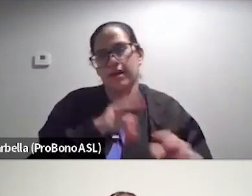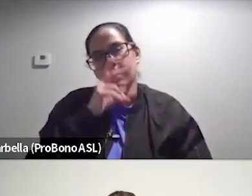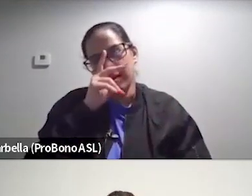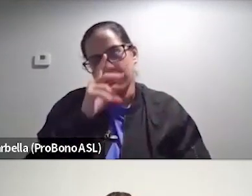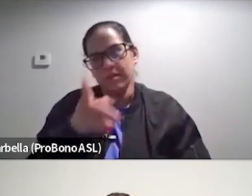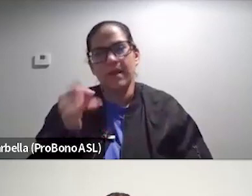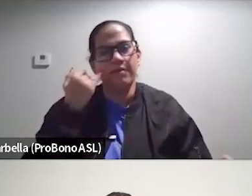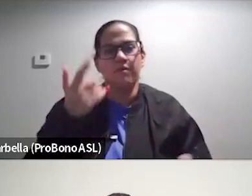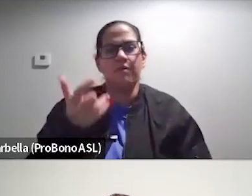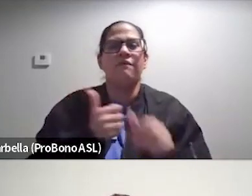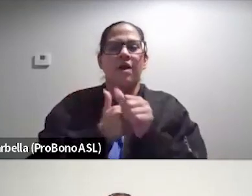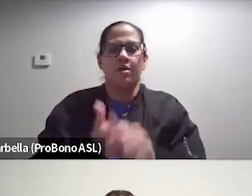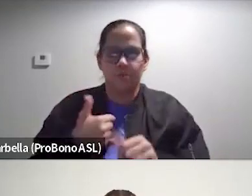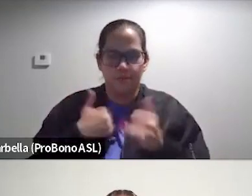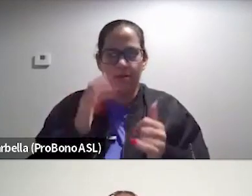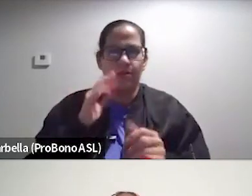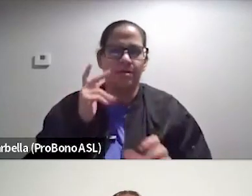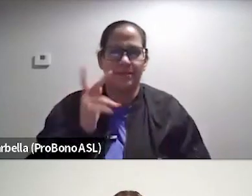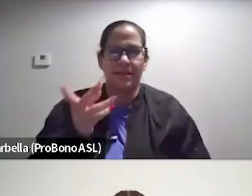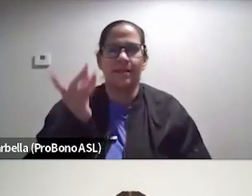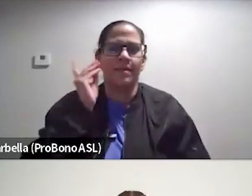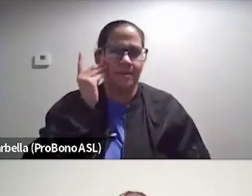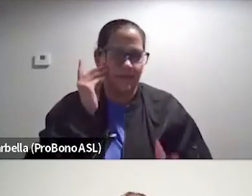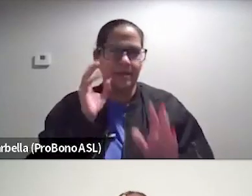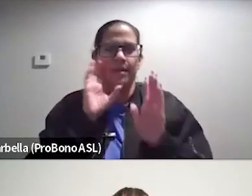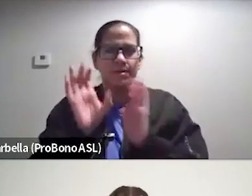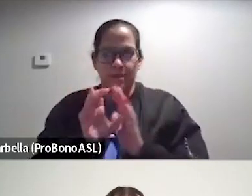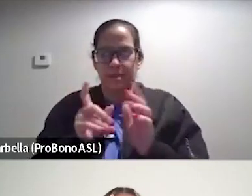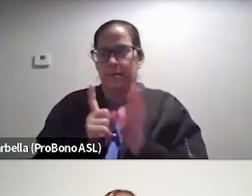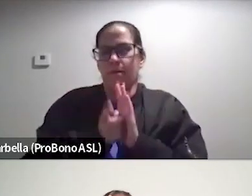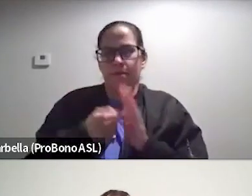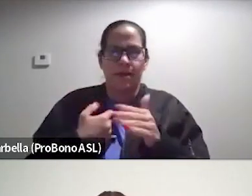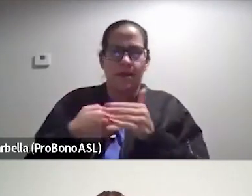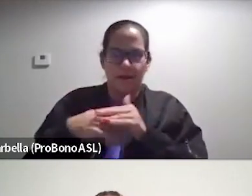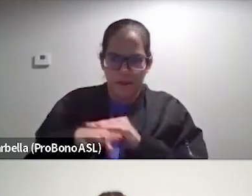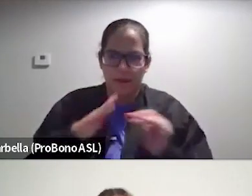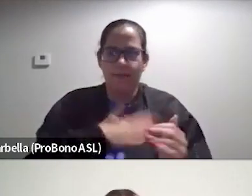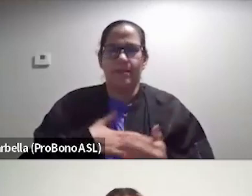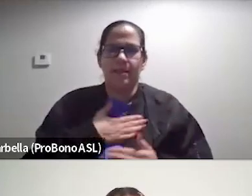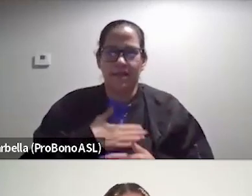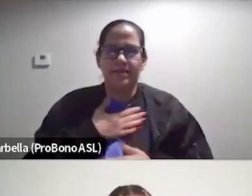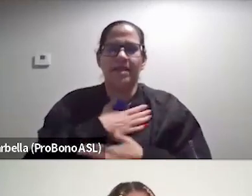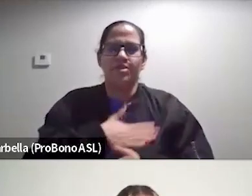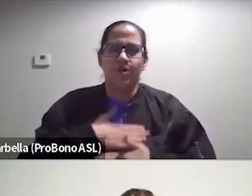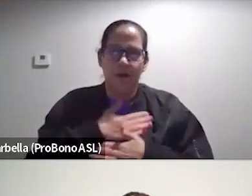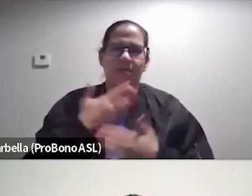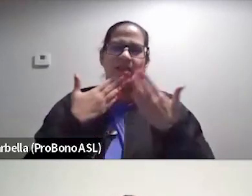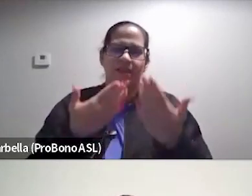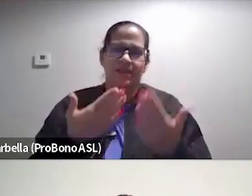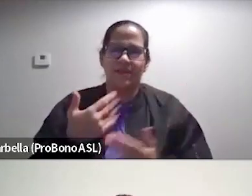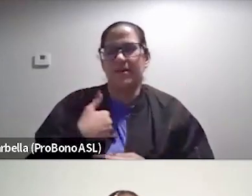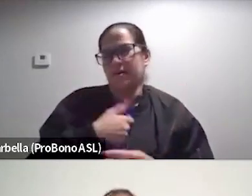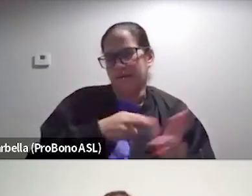me right now, you'll see my Disney pictures. The moment I walk into that park, please enjoy. Thank you. We'll be ready.